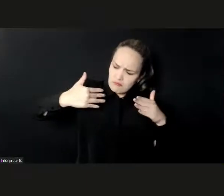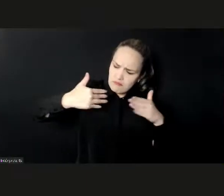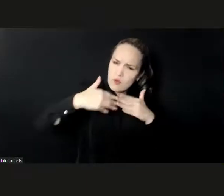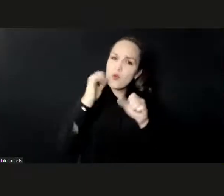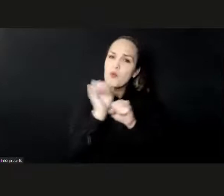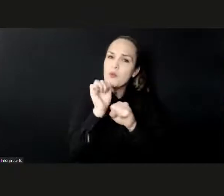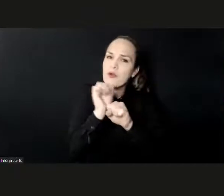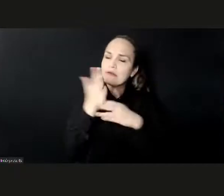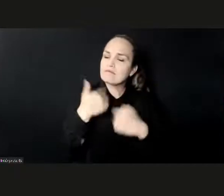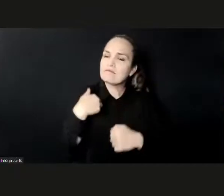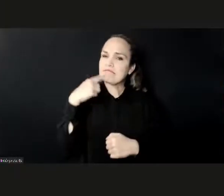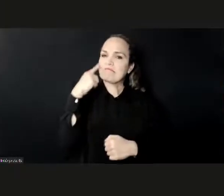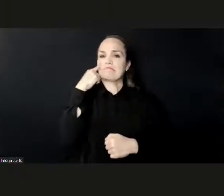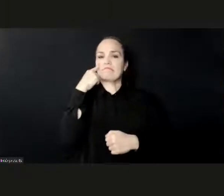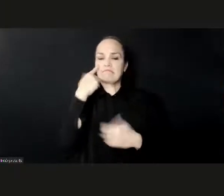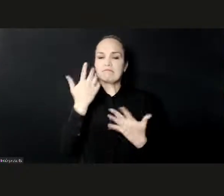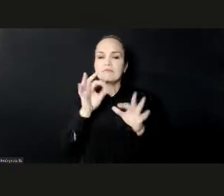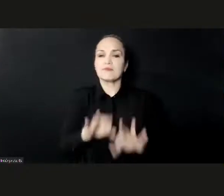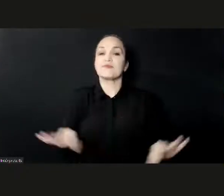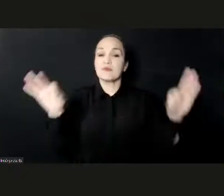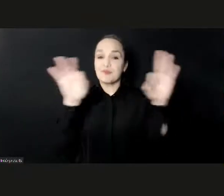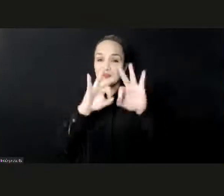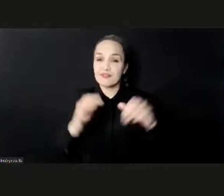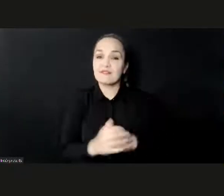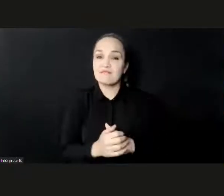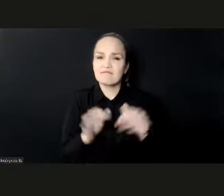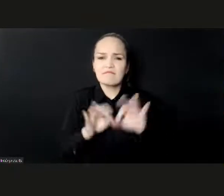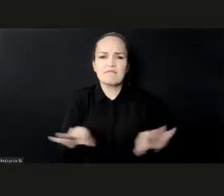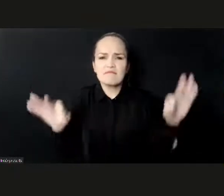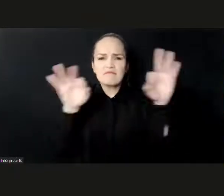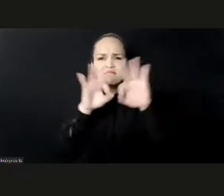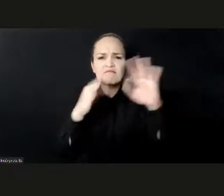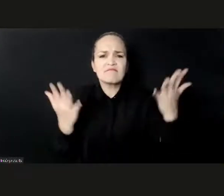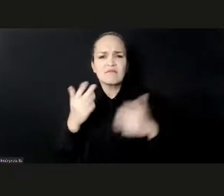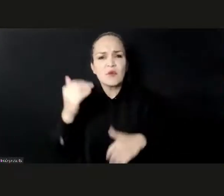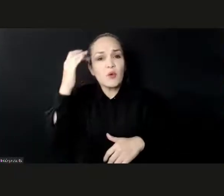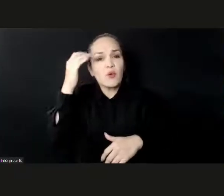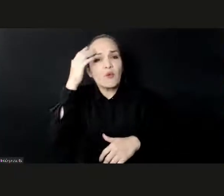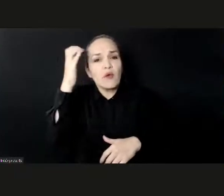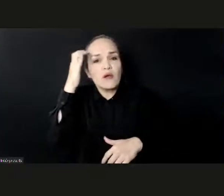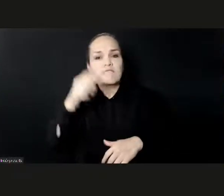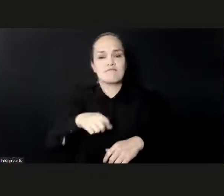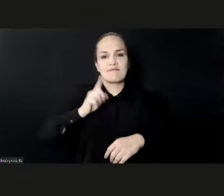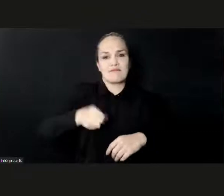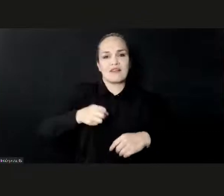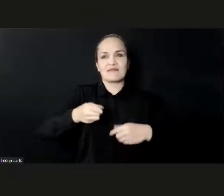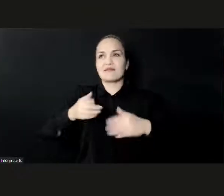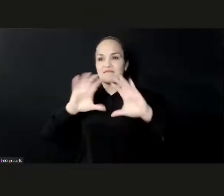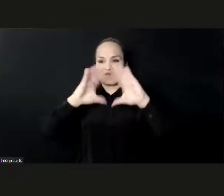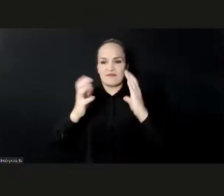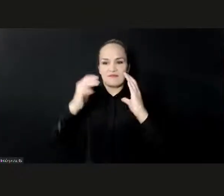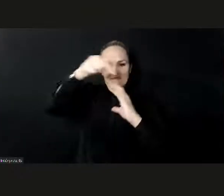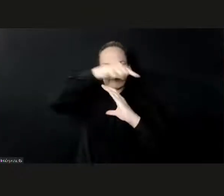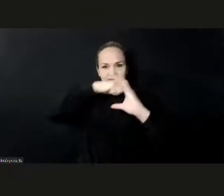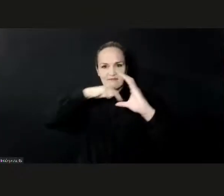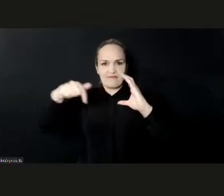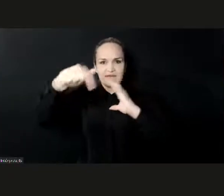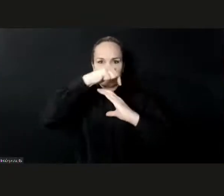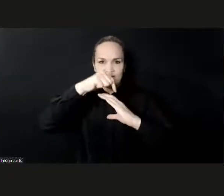in the context of development cooperation, what we see as challenges and what we see actually do.